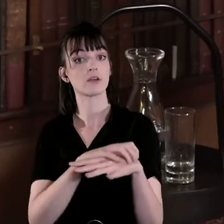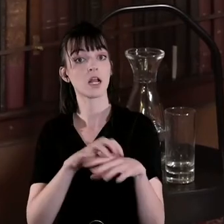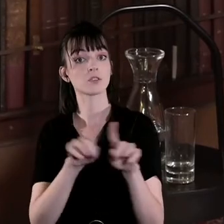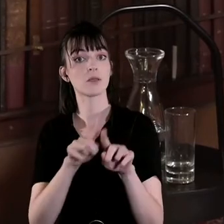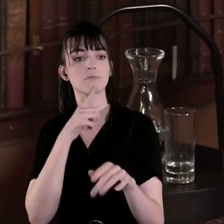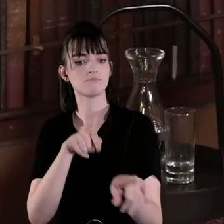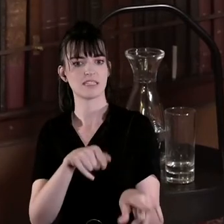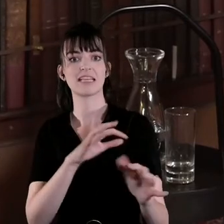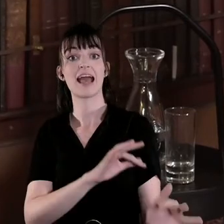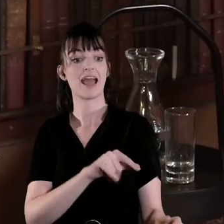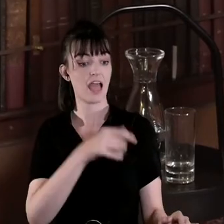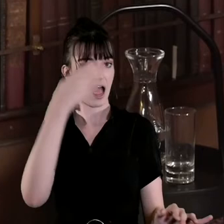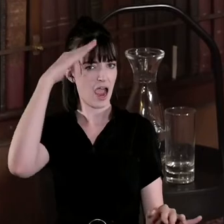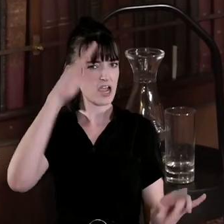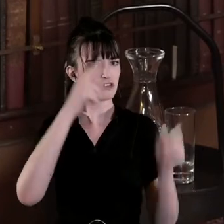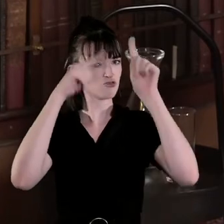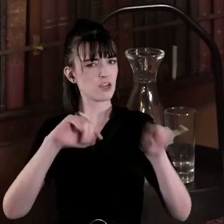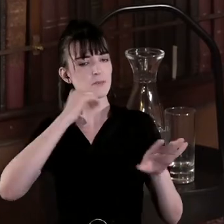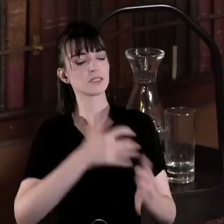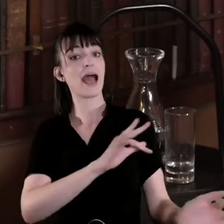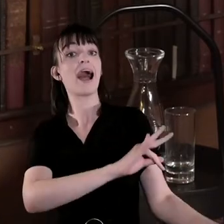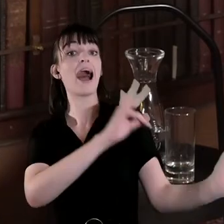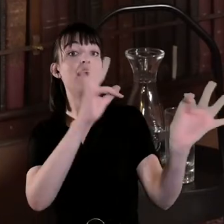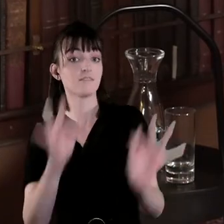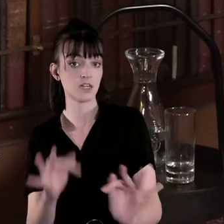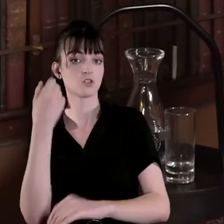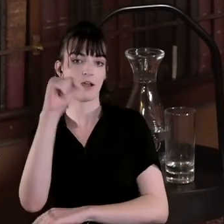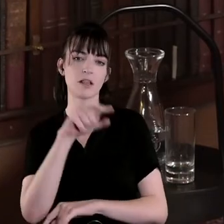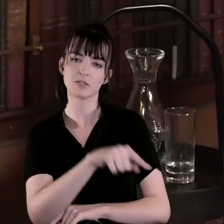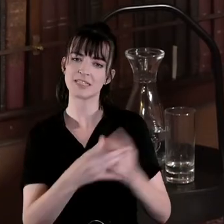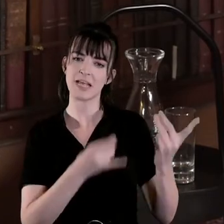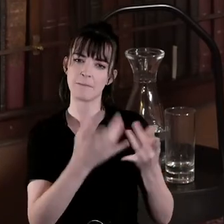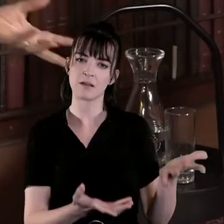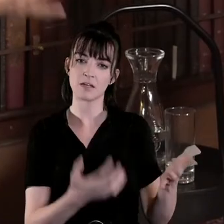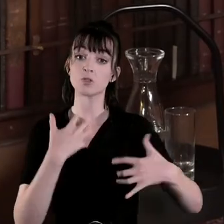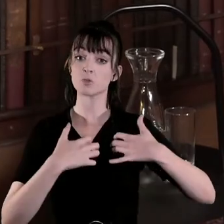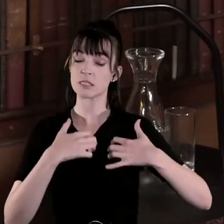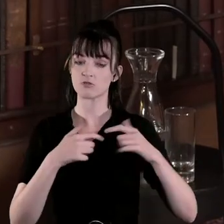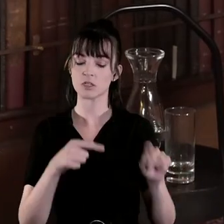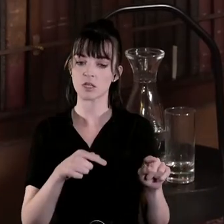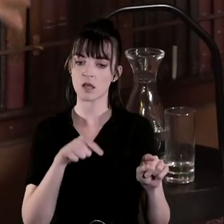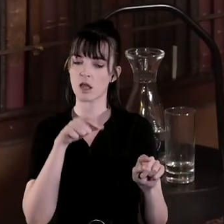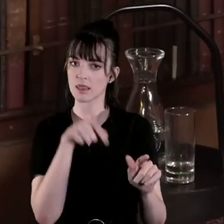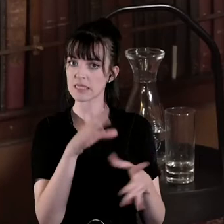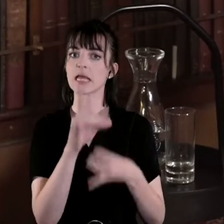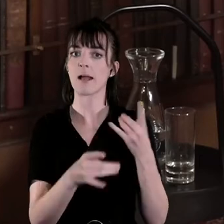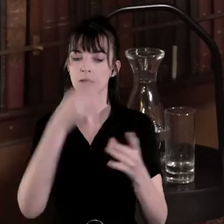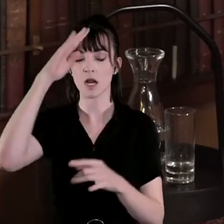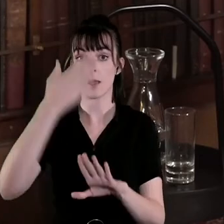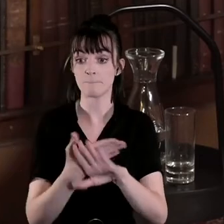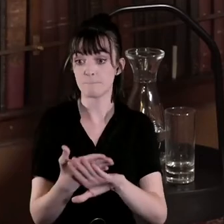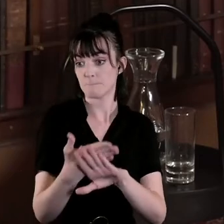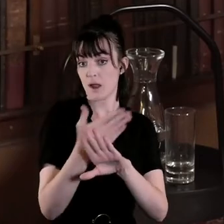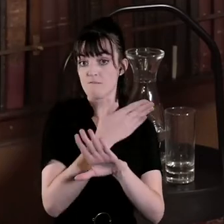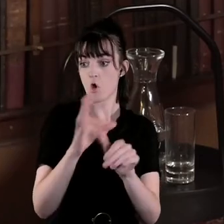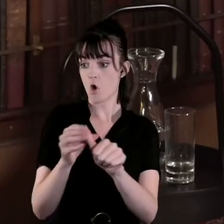after the revolution in Ireland and I find it so interesting that this was happening in Ireland before these other